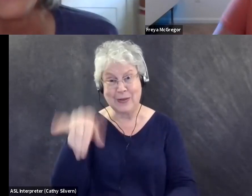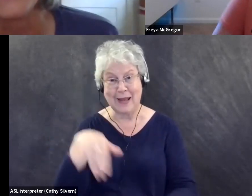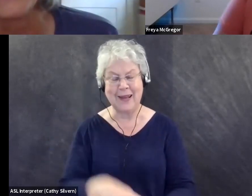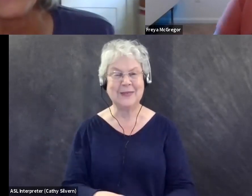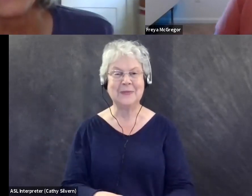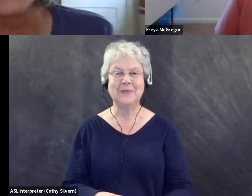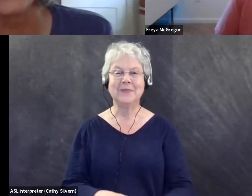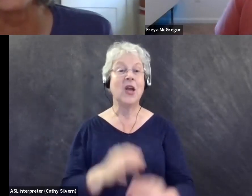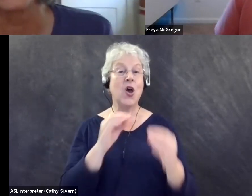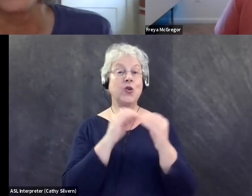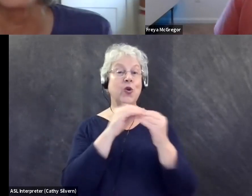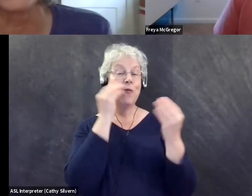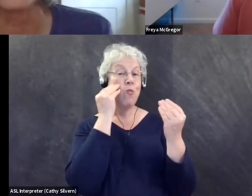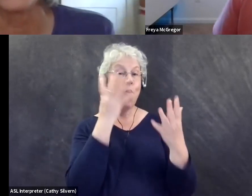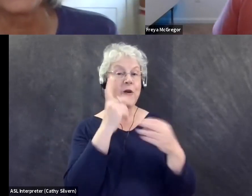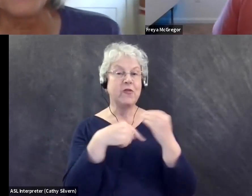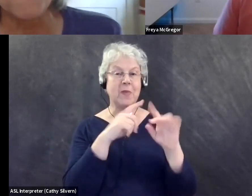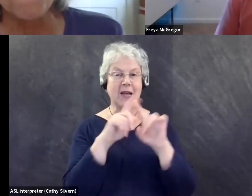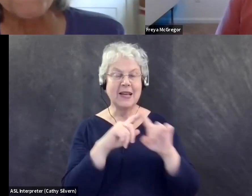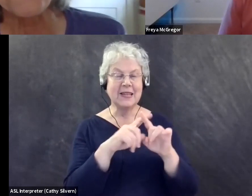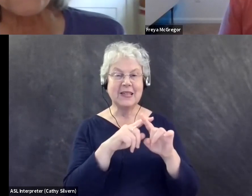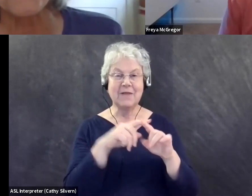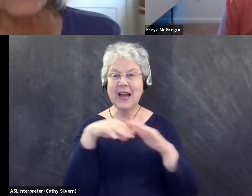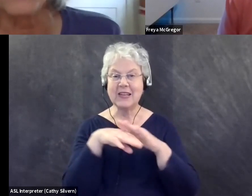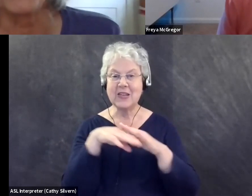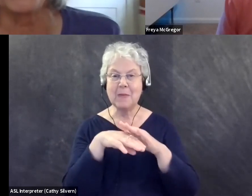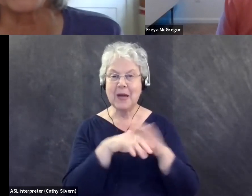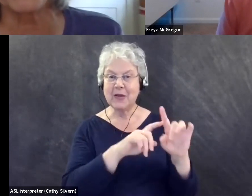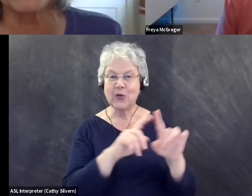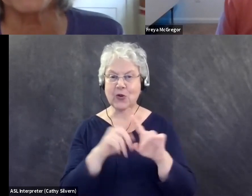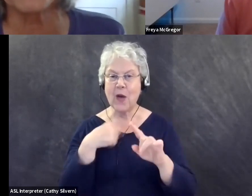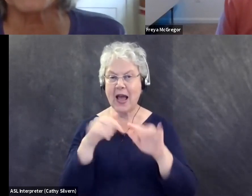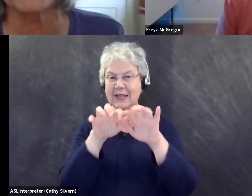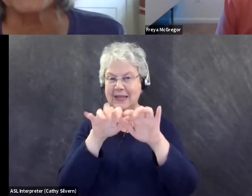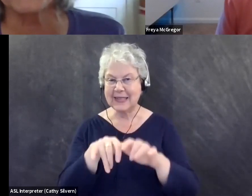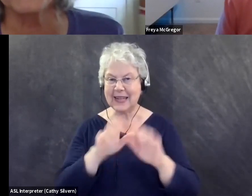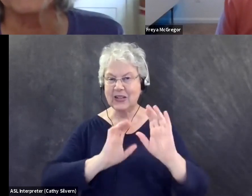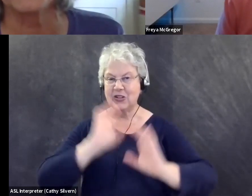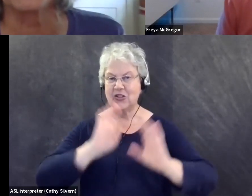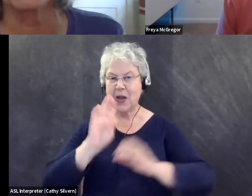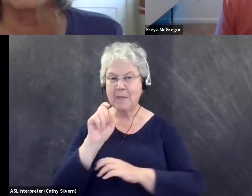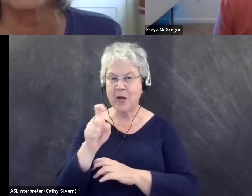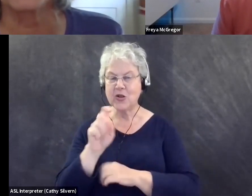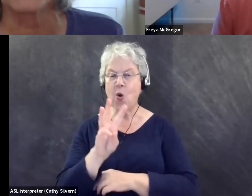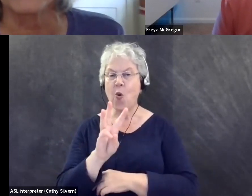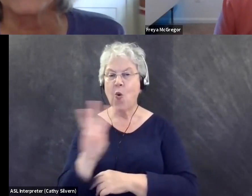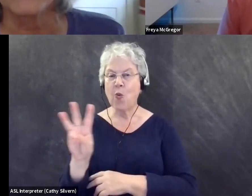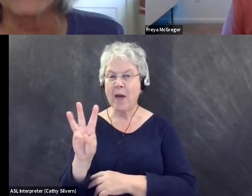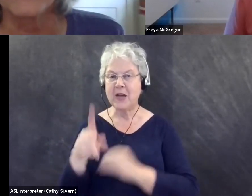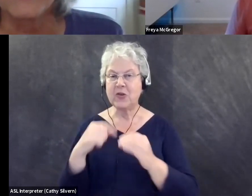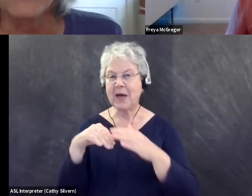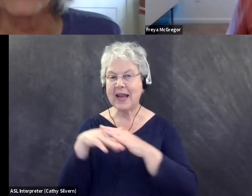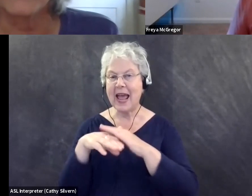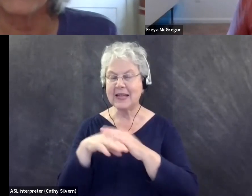if you want more information, folks, about different accessibility features, I'm just sticking in the chat, um, our webpage about access